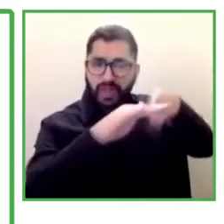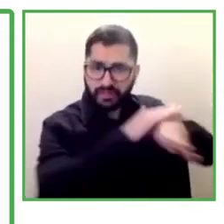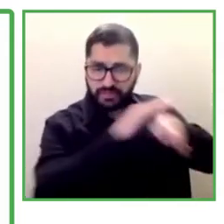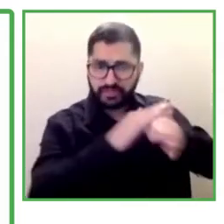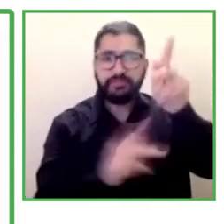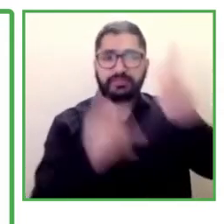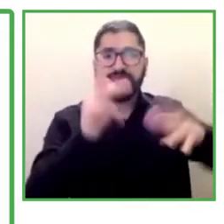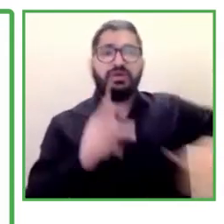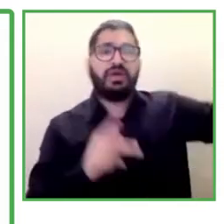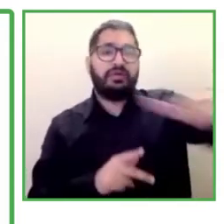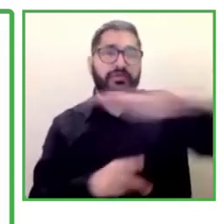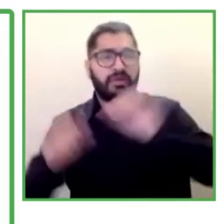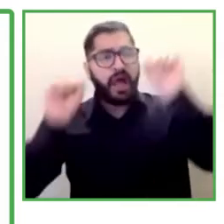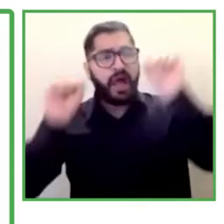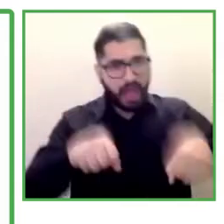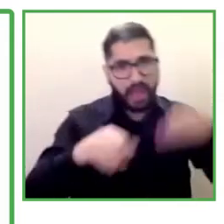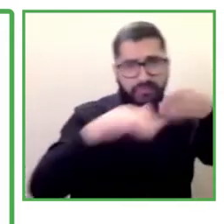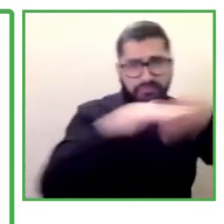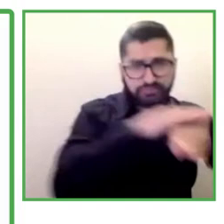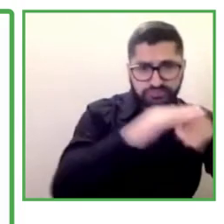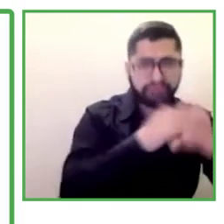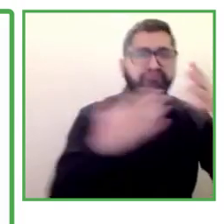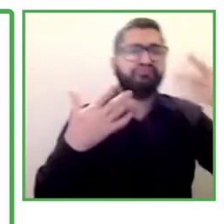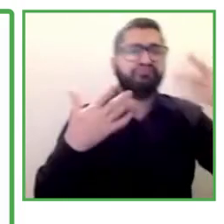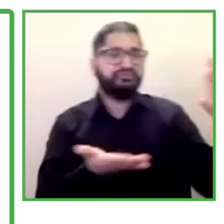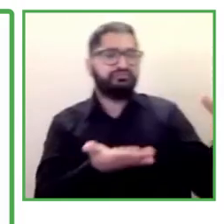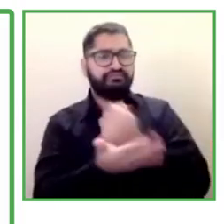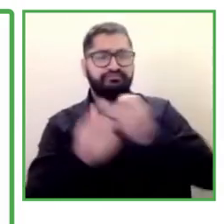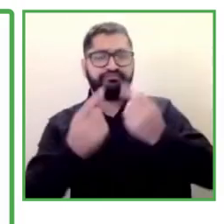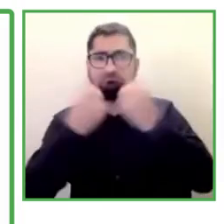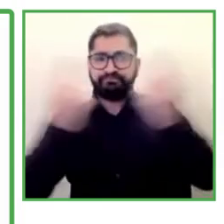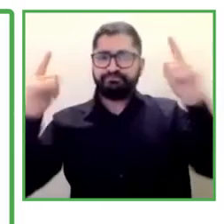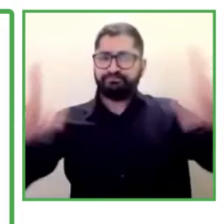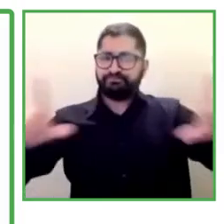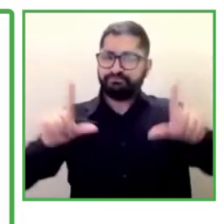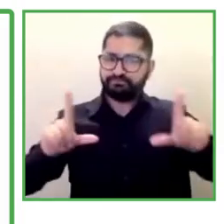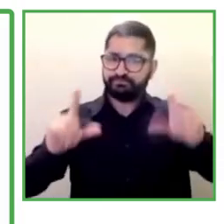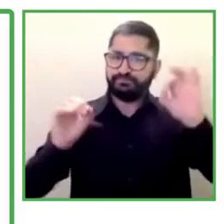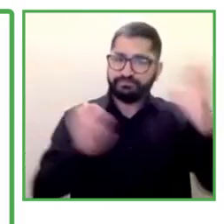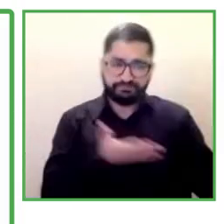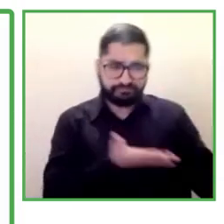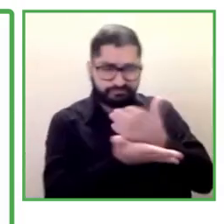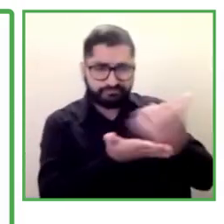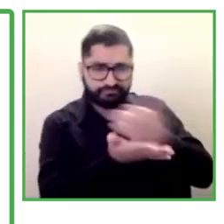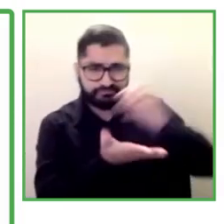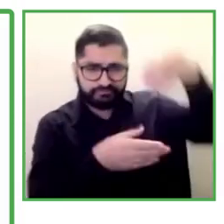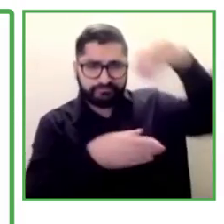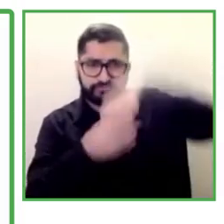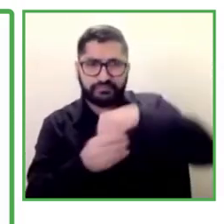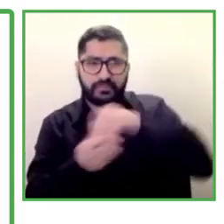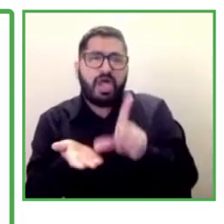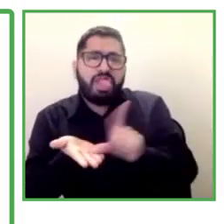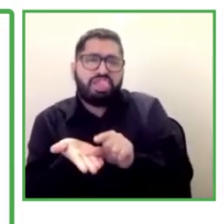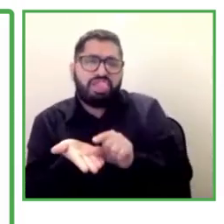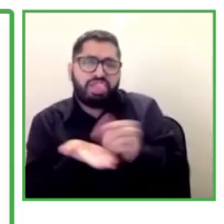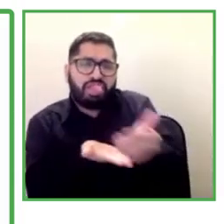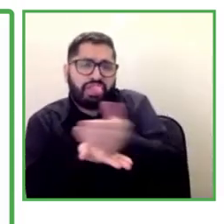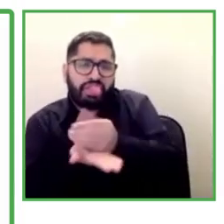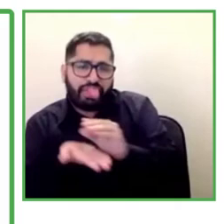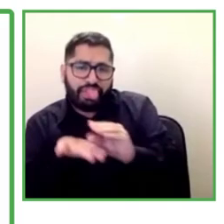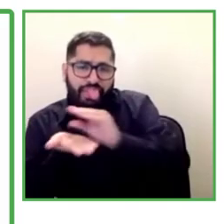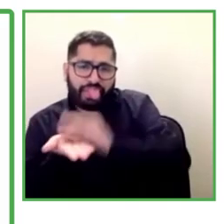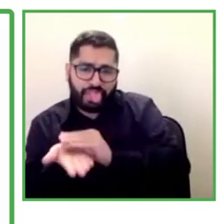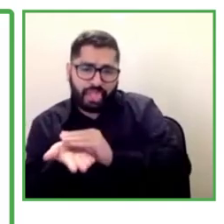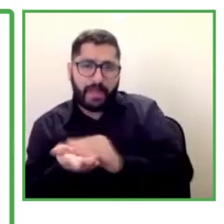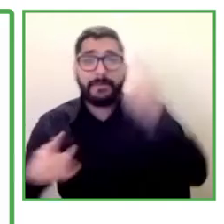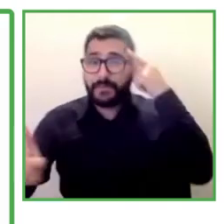income and high levels of informality. To be able to improve work inclusion of people with disabilities,